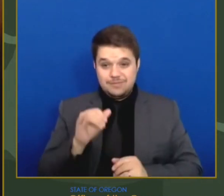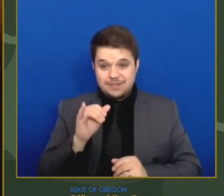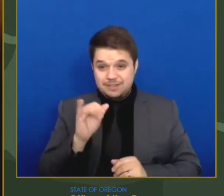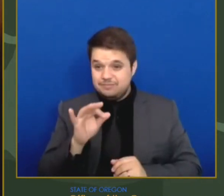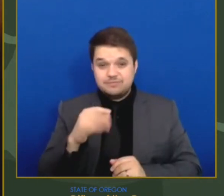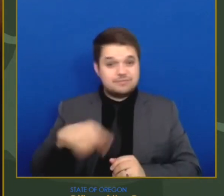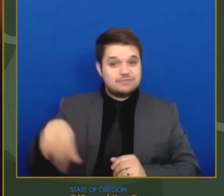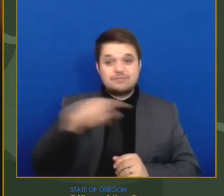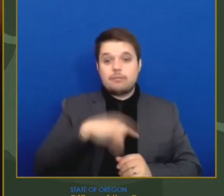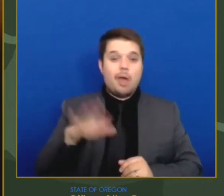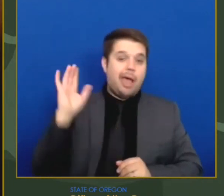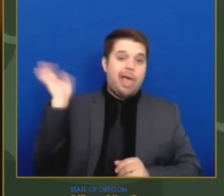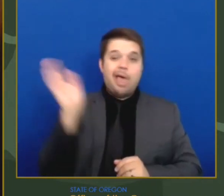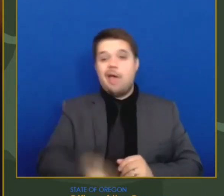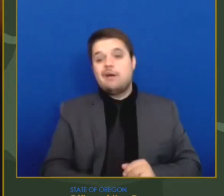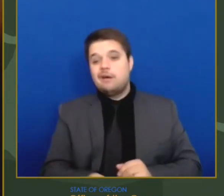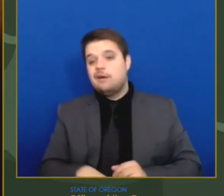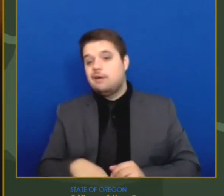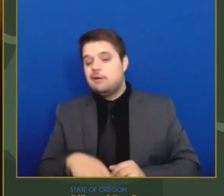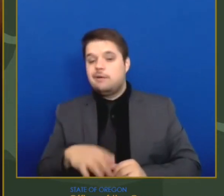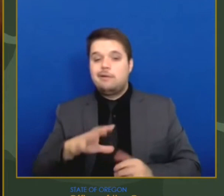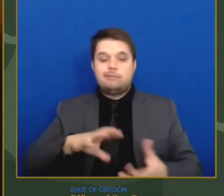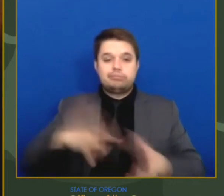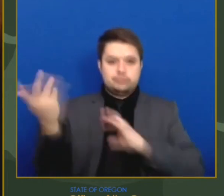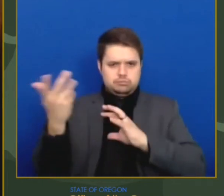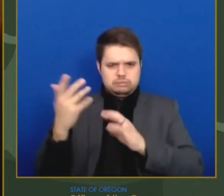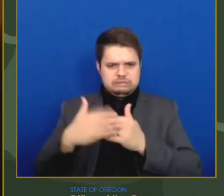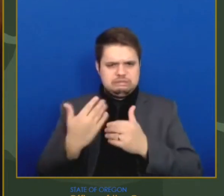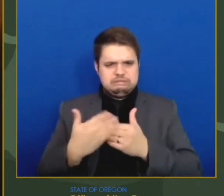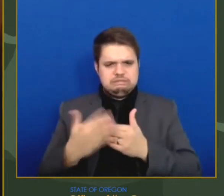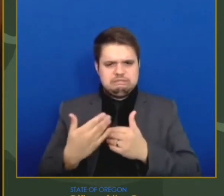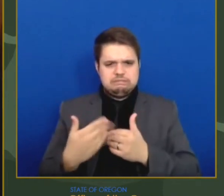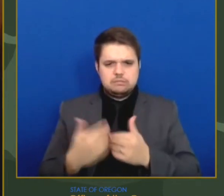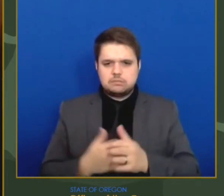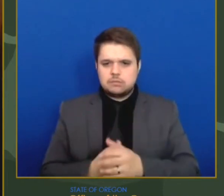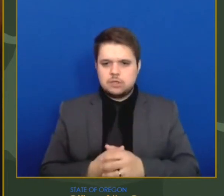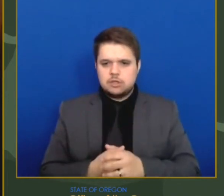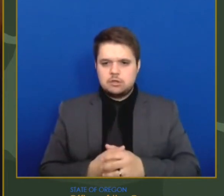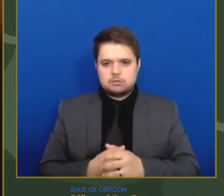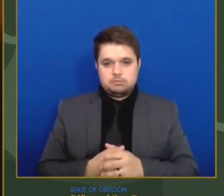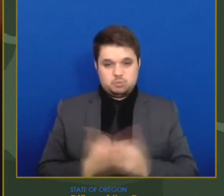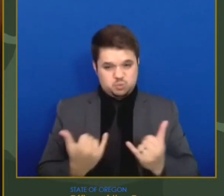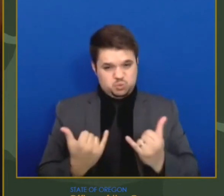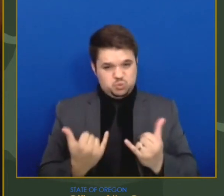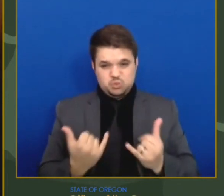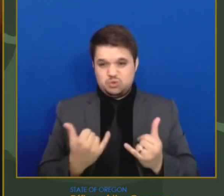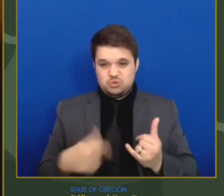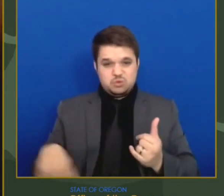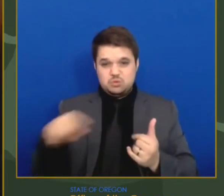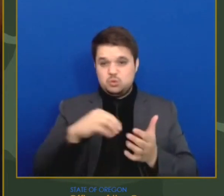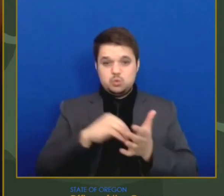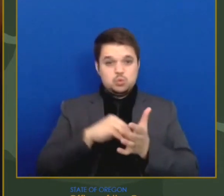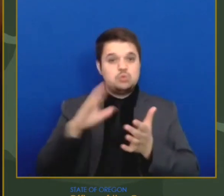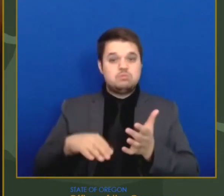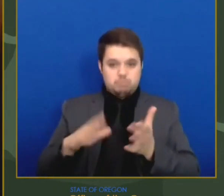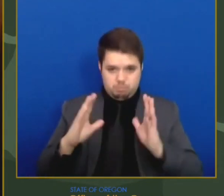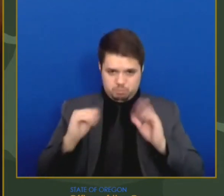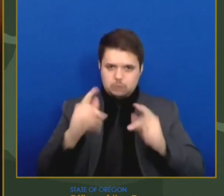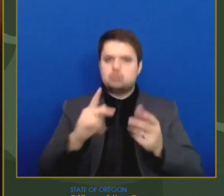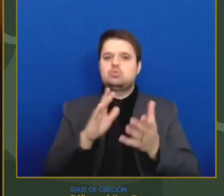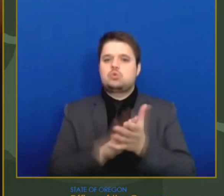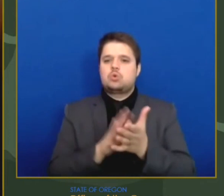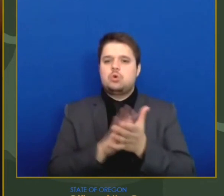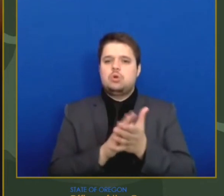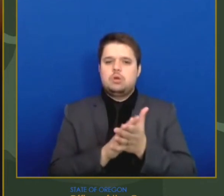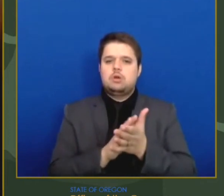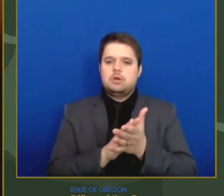Throughout Oregon, students are returning to their classrooms in greater numbers. In-person instruction is important for the well-being and